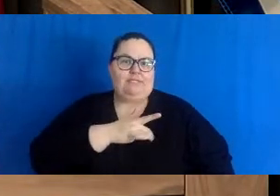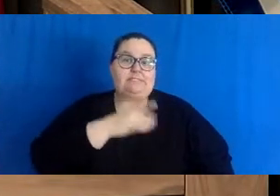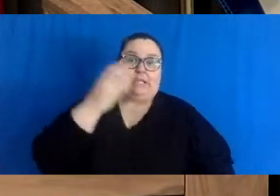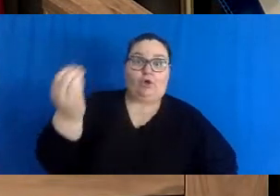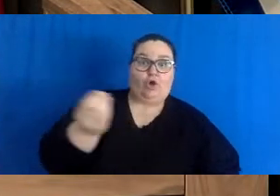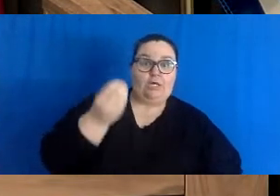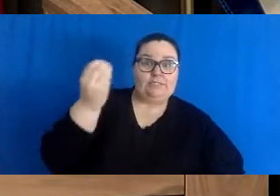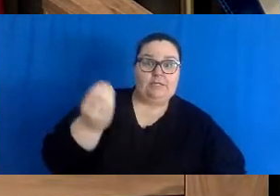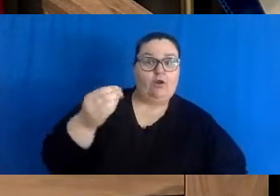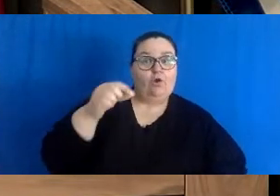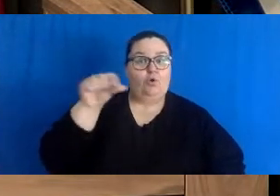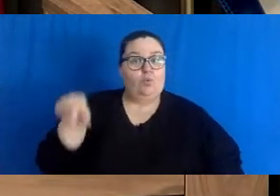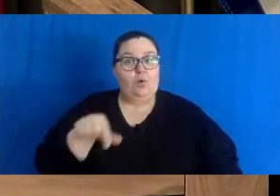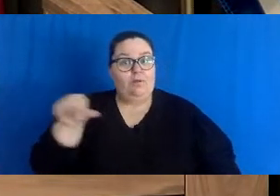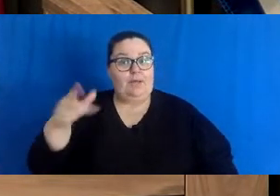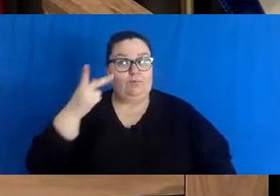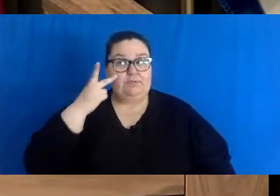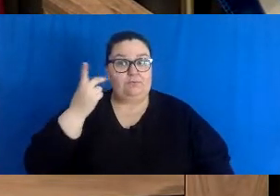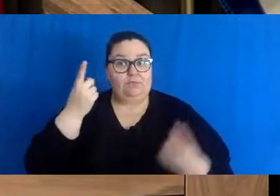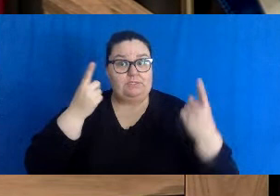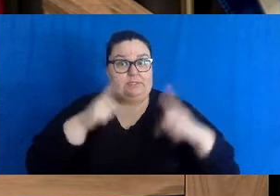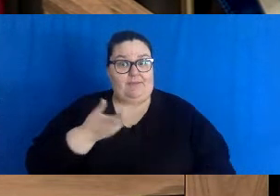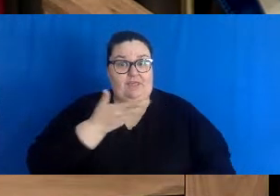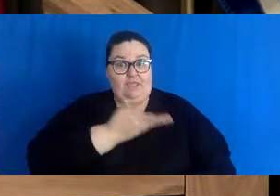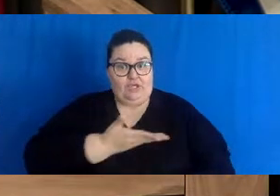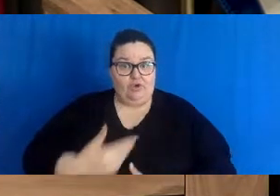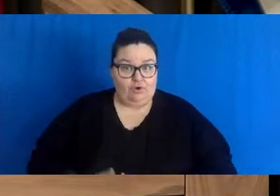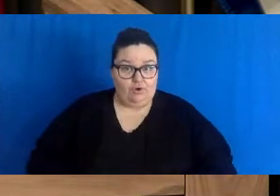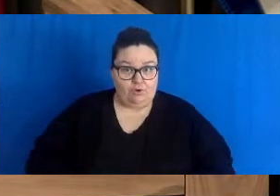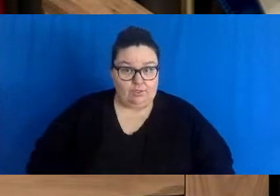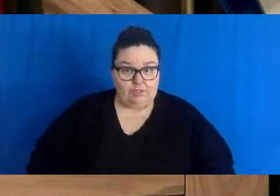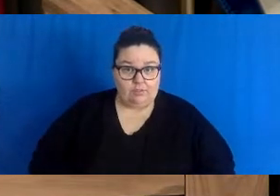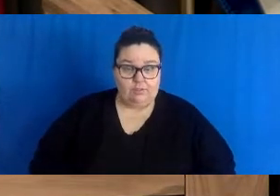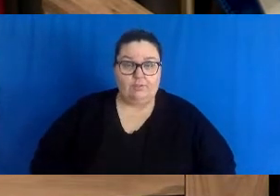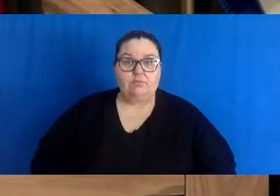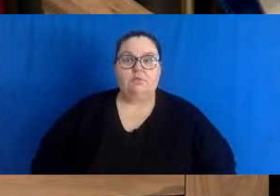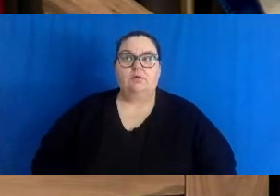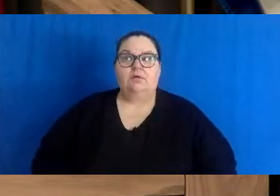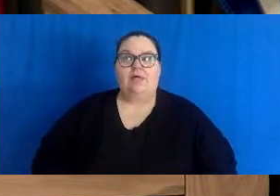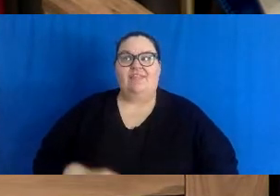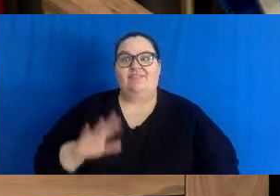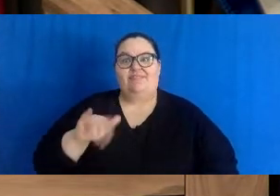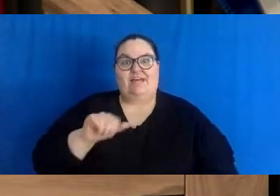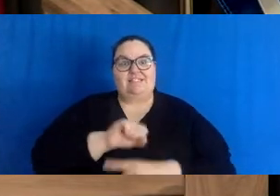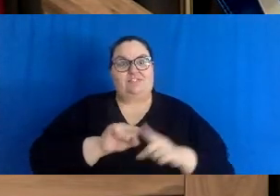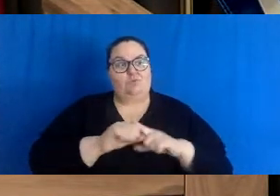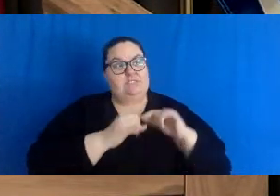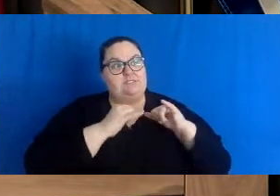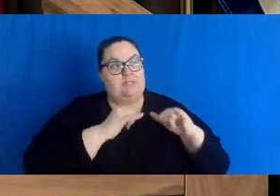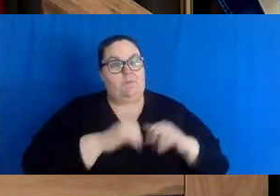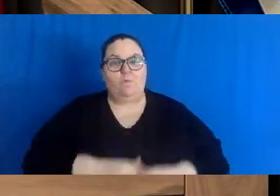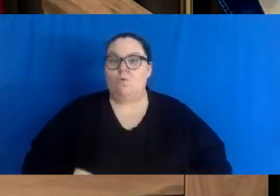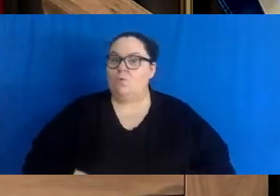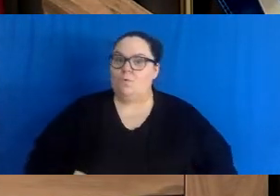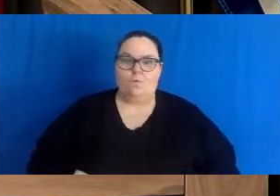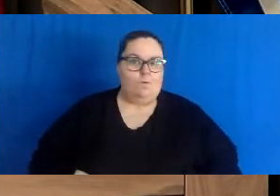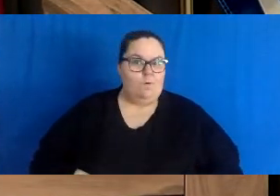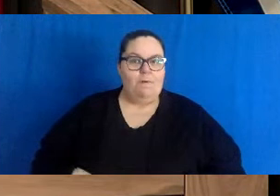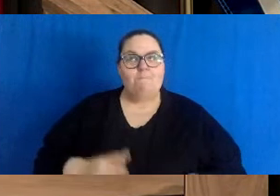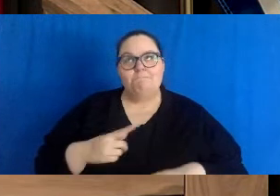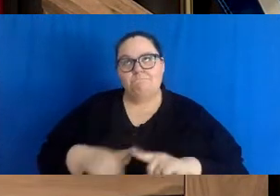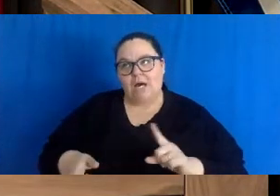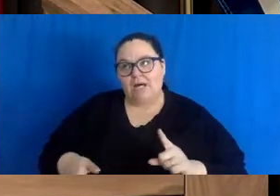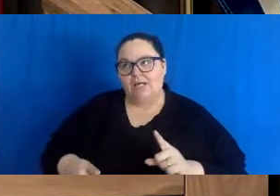through in Quebec. And it's certainly, we're not to that level. However, what we're acting today is a general